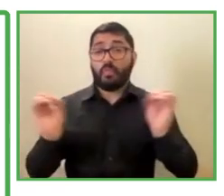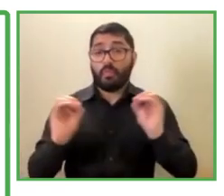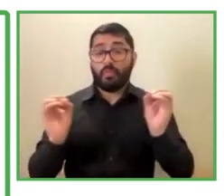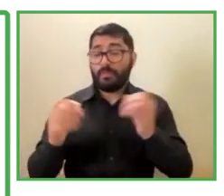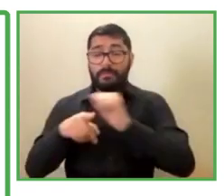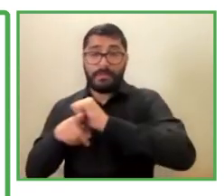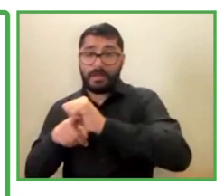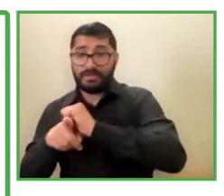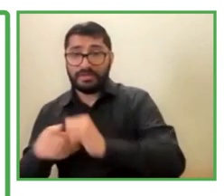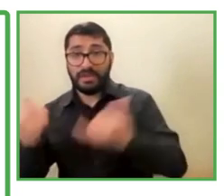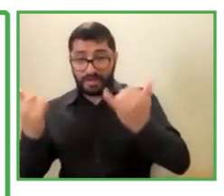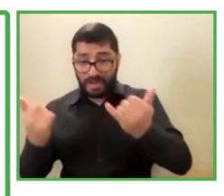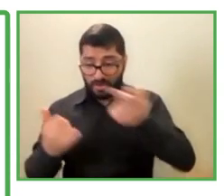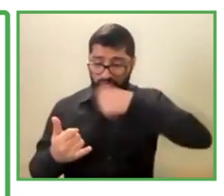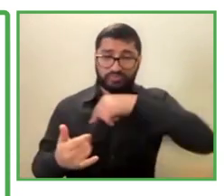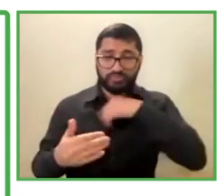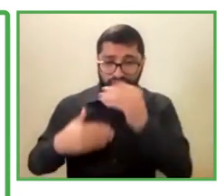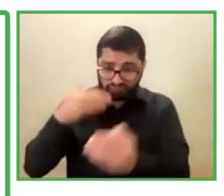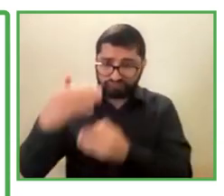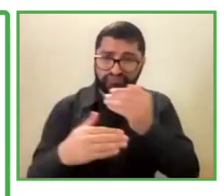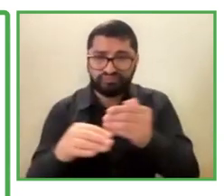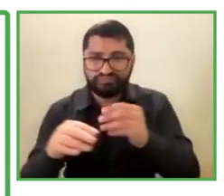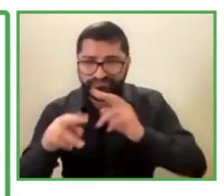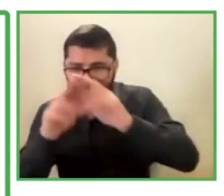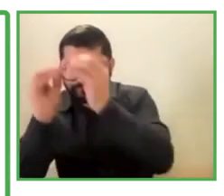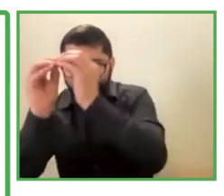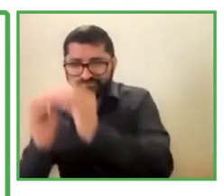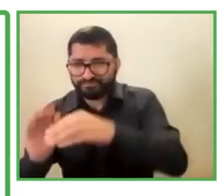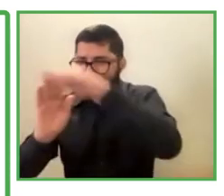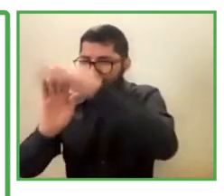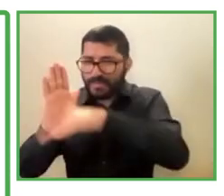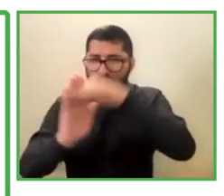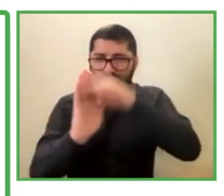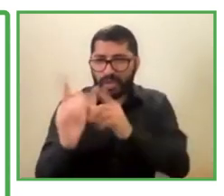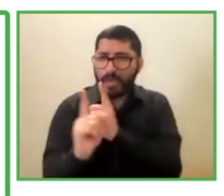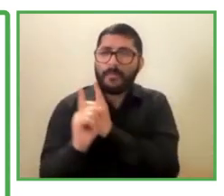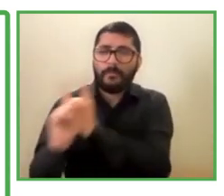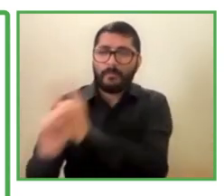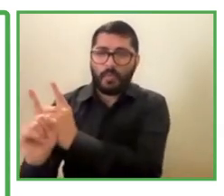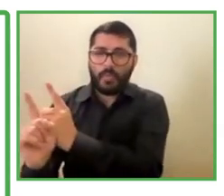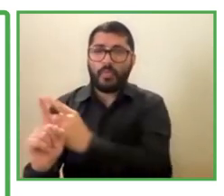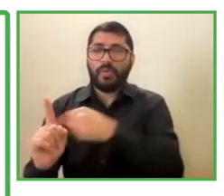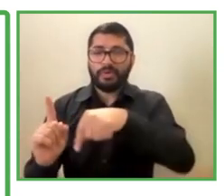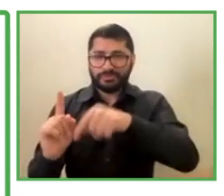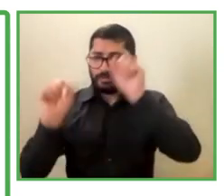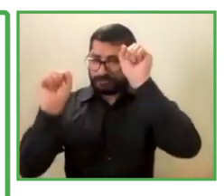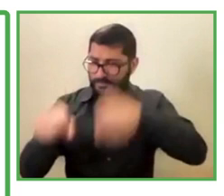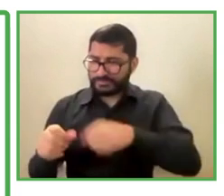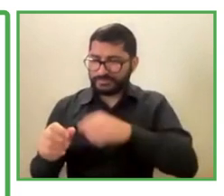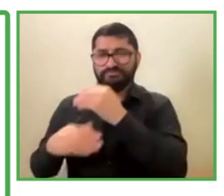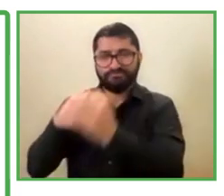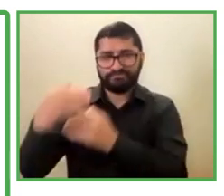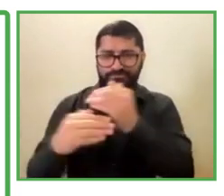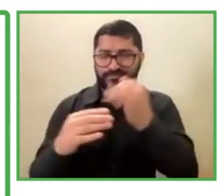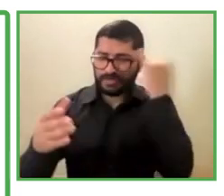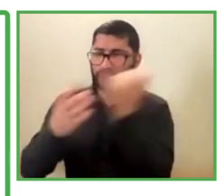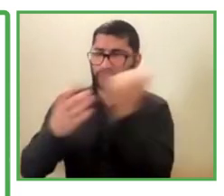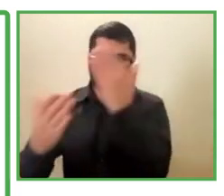And we weren't prepared for this. And for that we created. Manuals perform different actions.